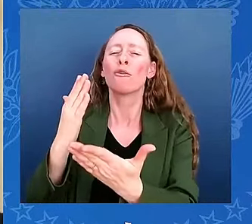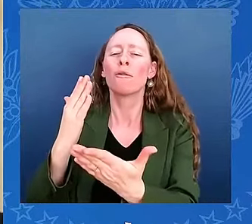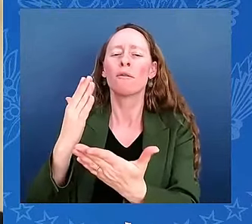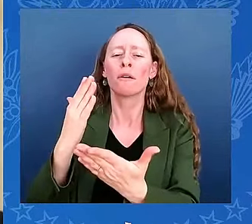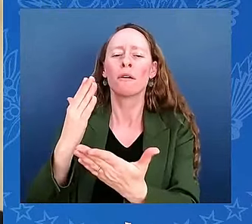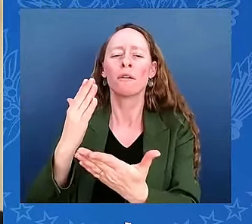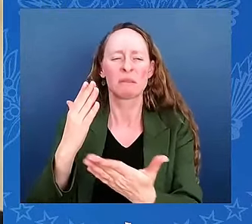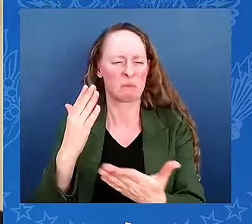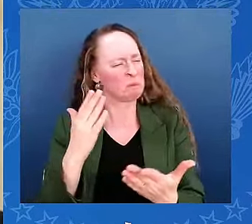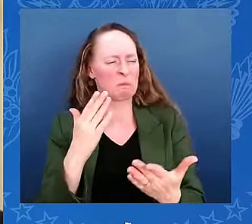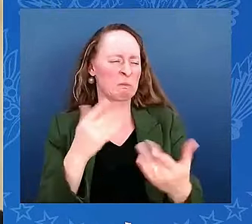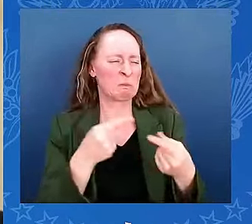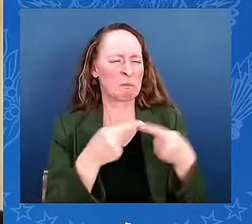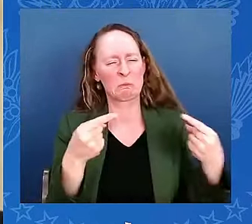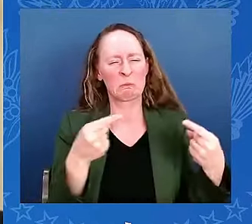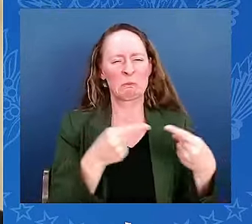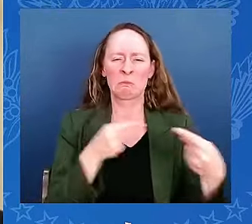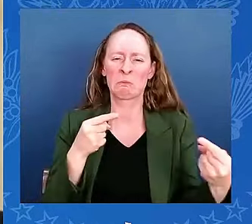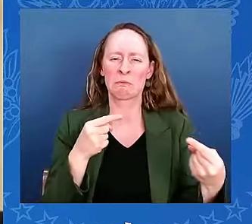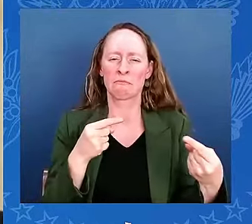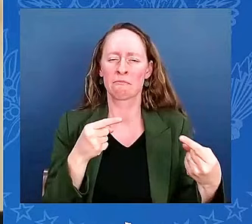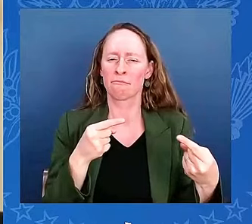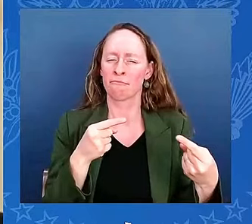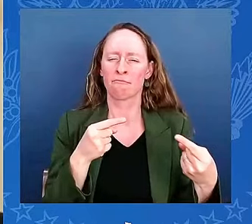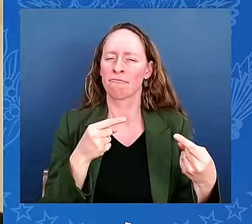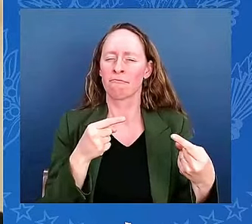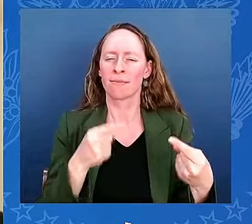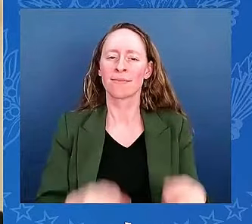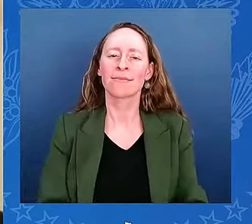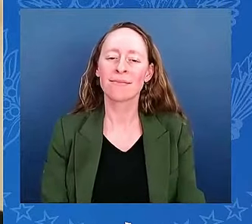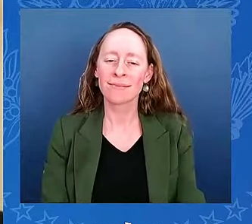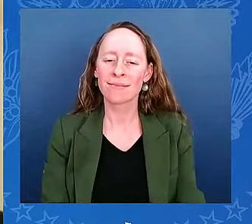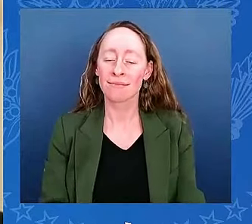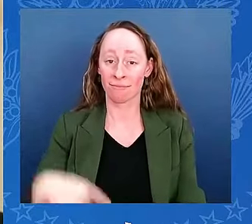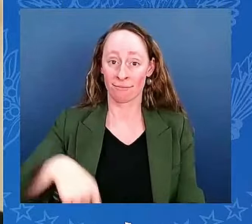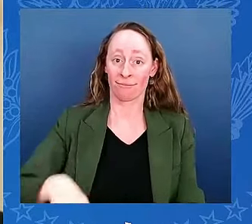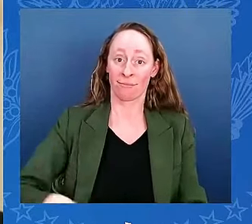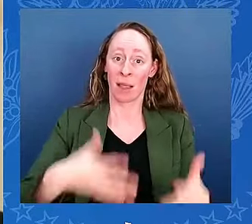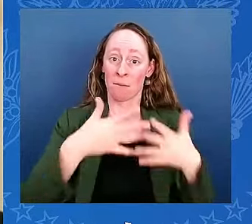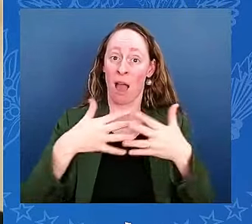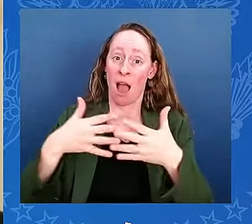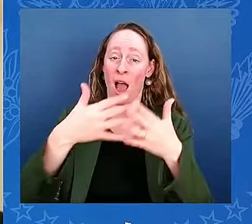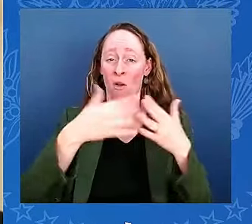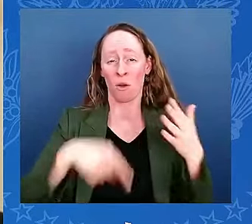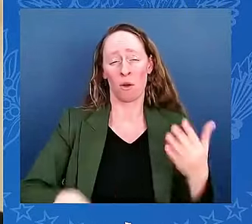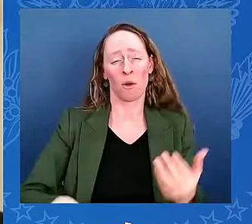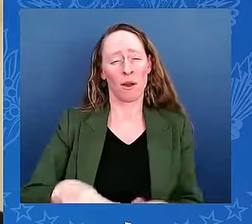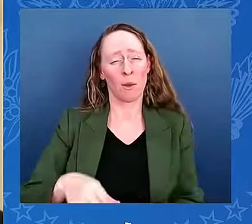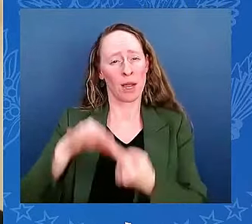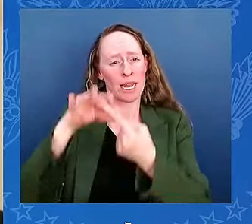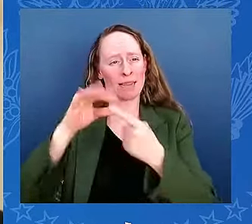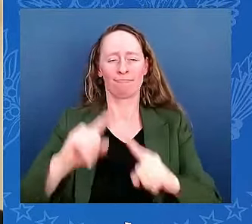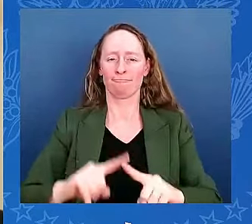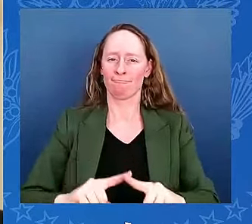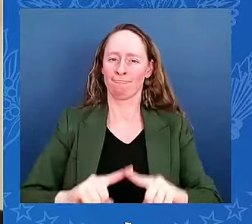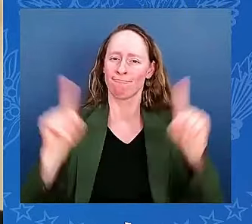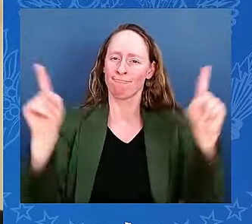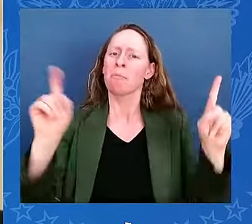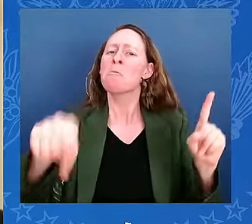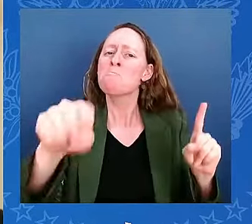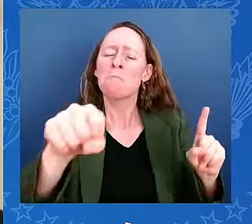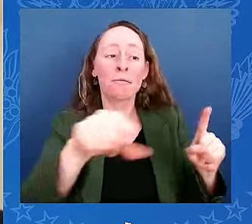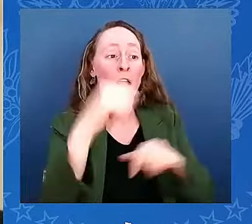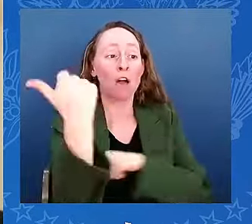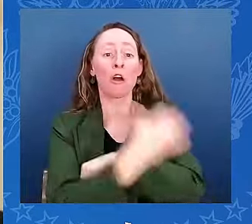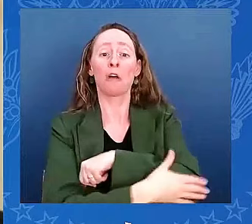nation in the world, we're unique in the world. We're the only nation not based on race or religion or geography. America